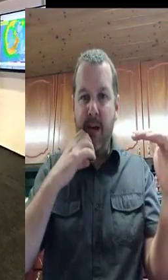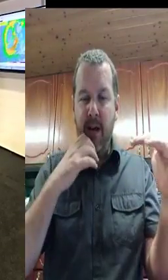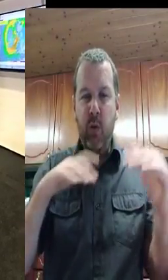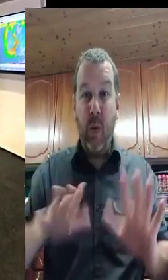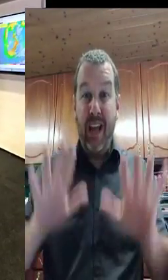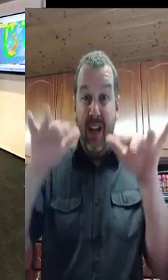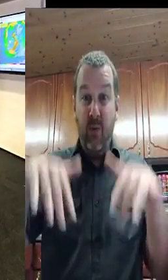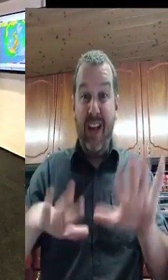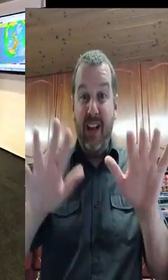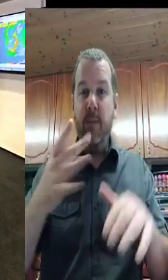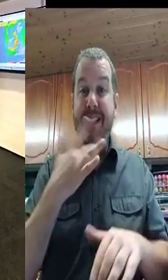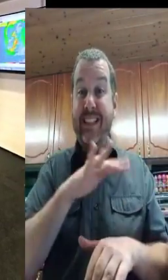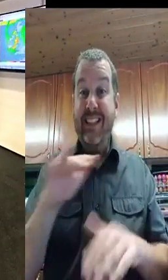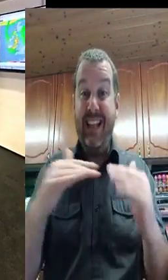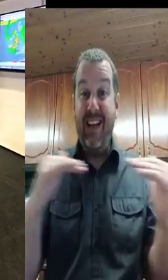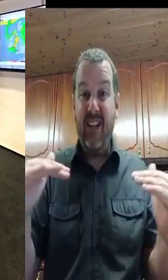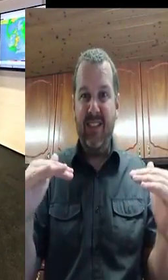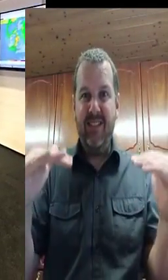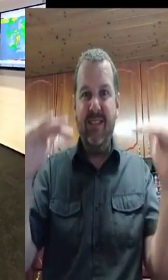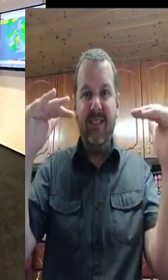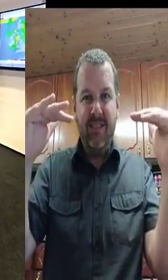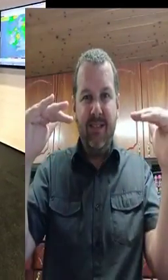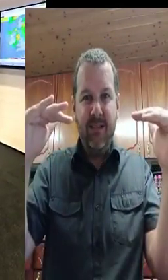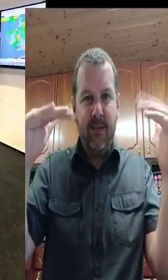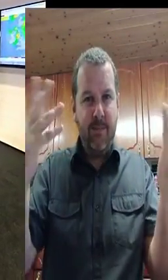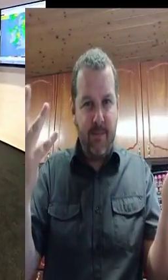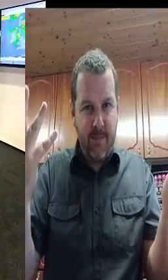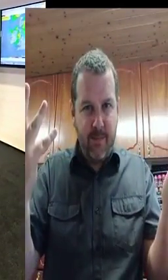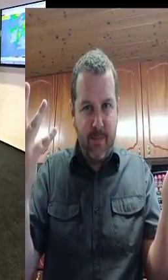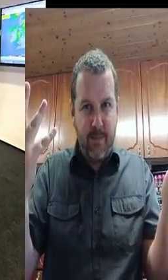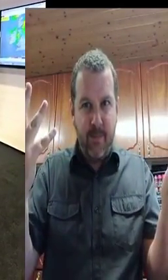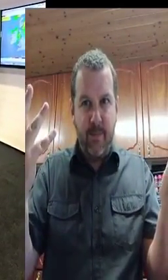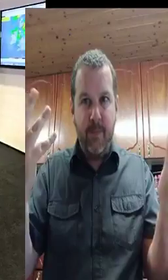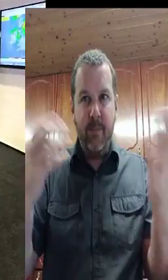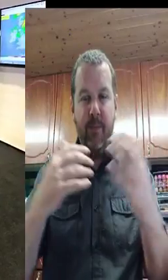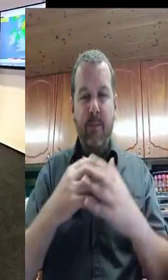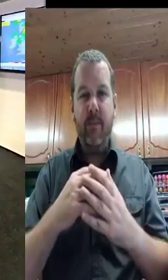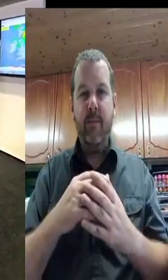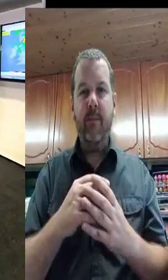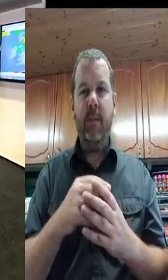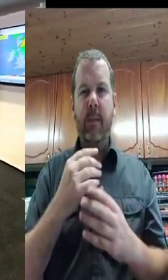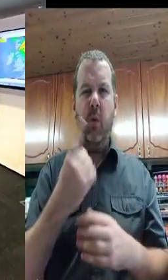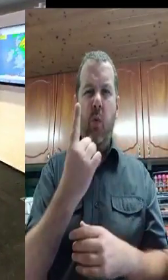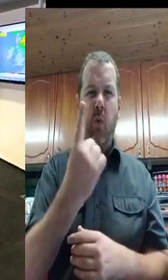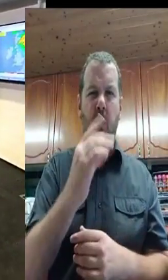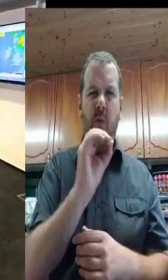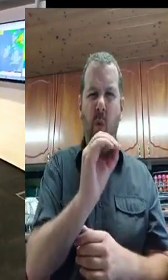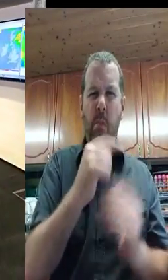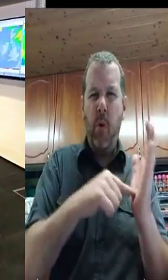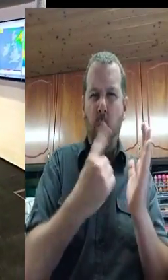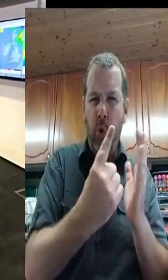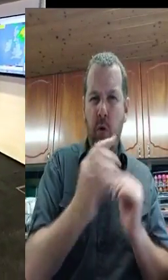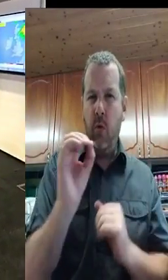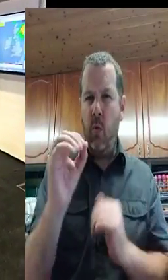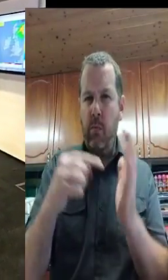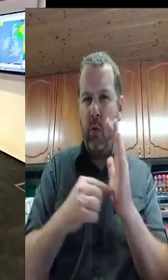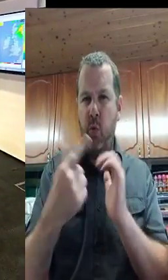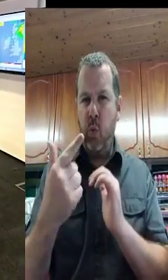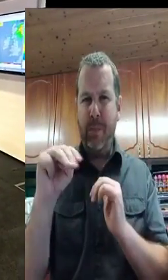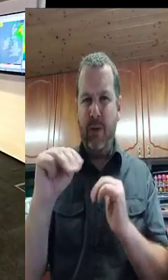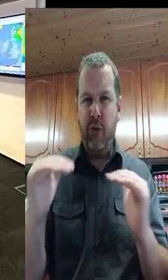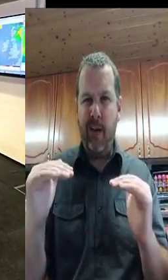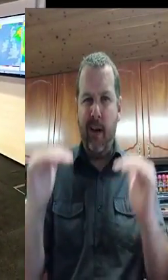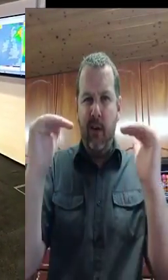OPW will issue and update the situation later on this afternoon and issue a further high-surge advisory to all the relevant